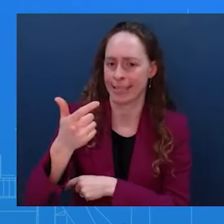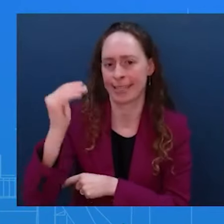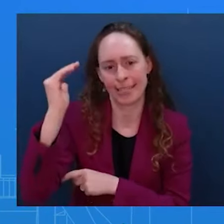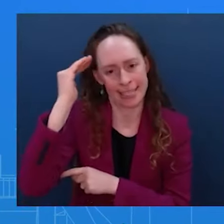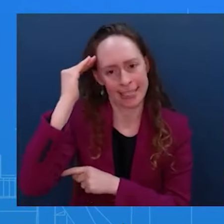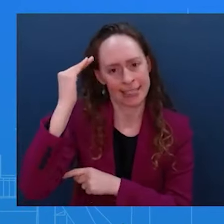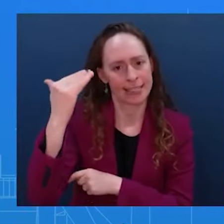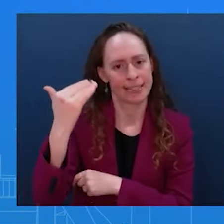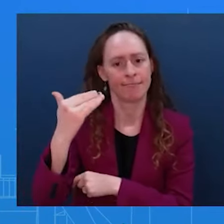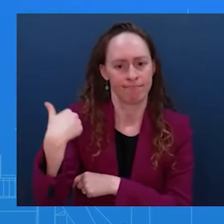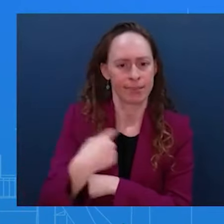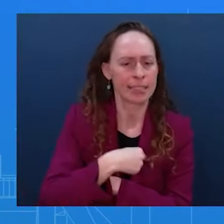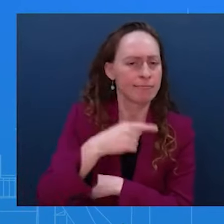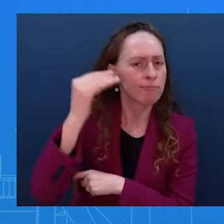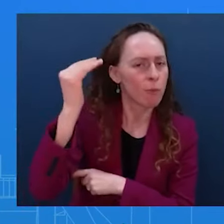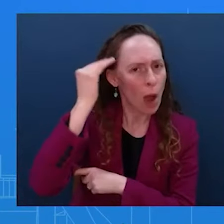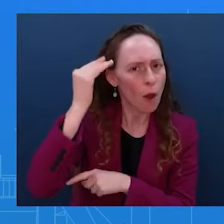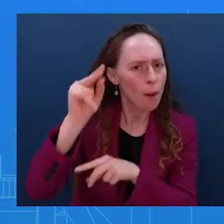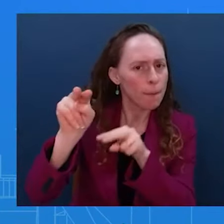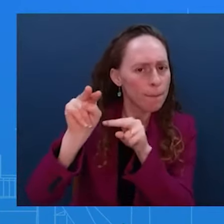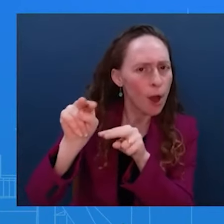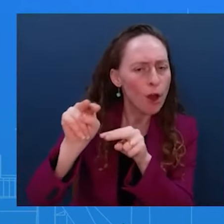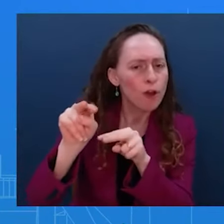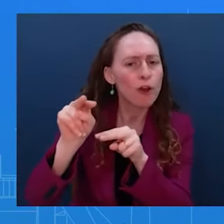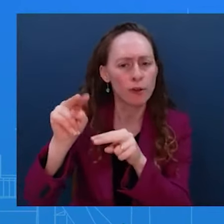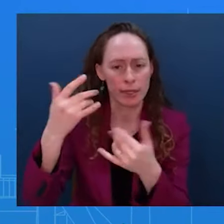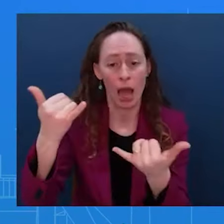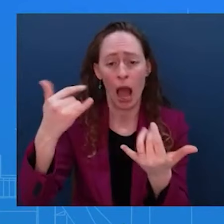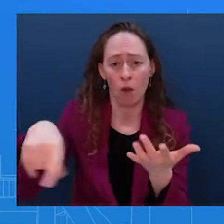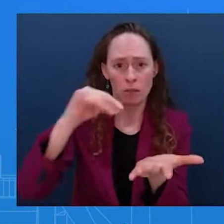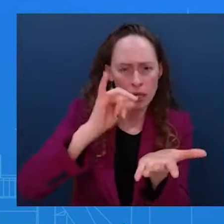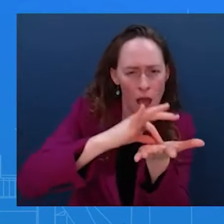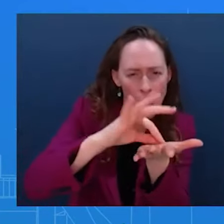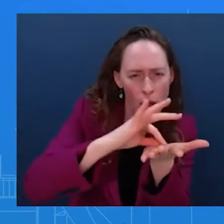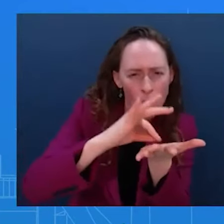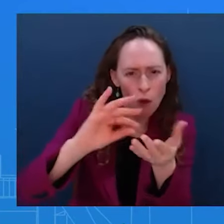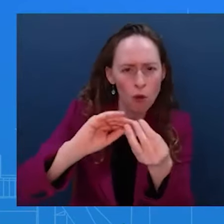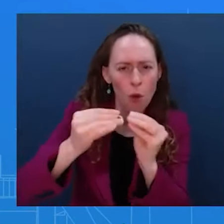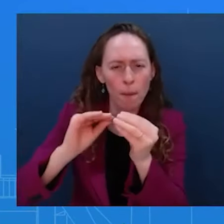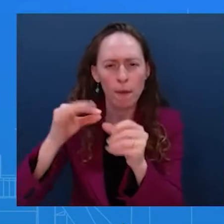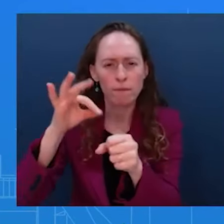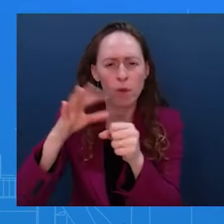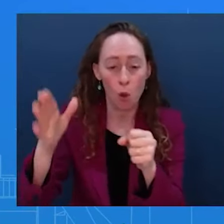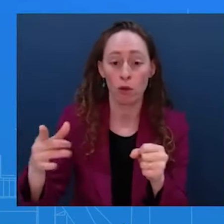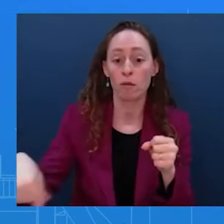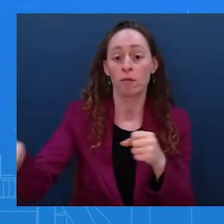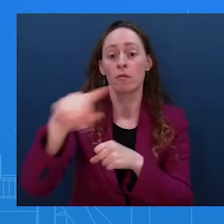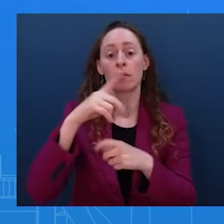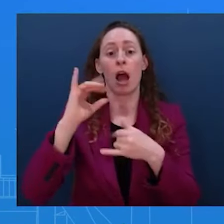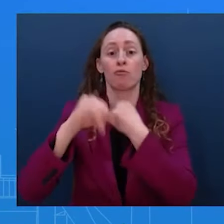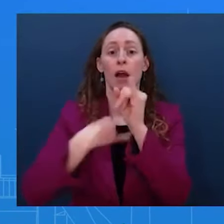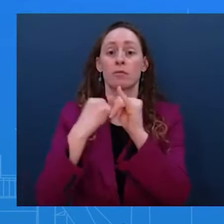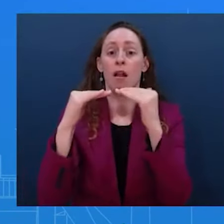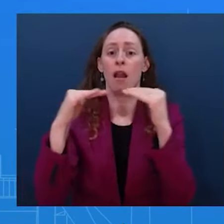understand it, votes are still being tallied. So international monitors are still taking a look at those tallies. I'm